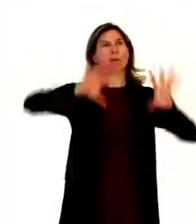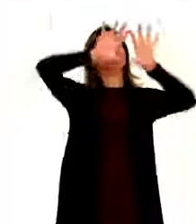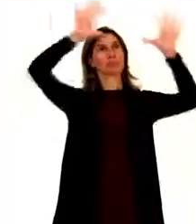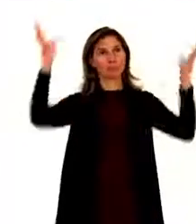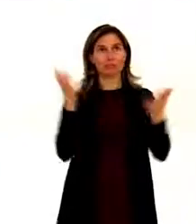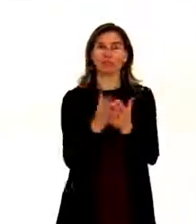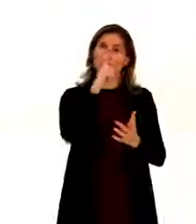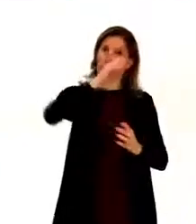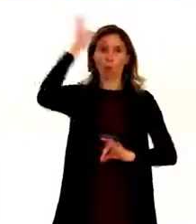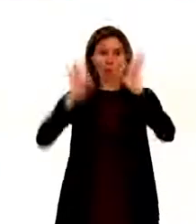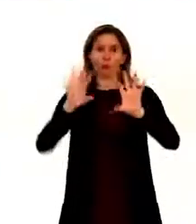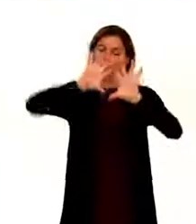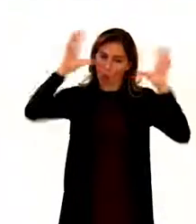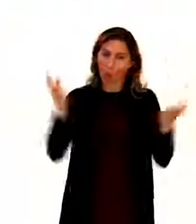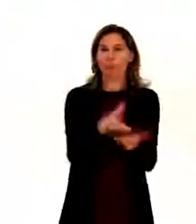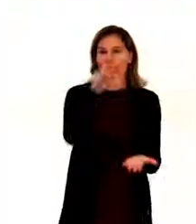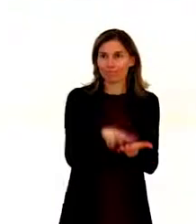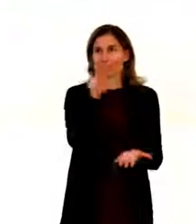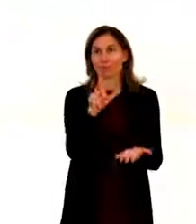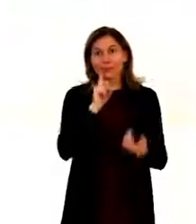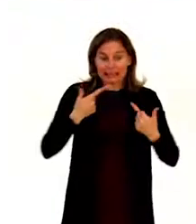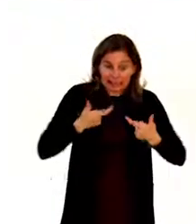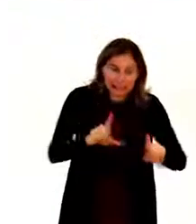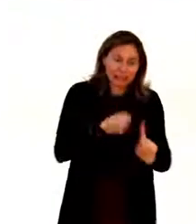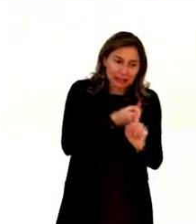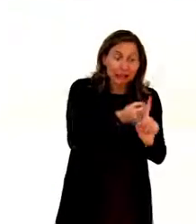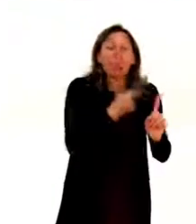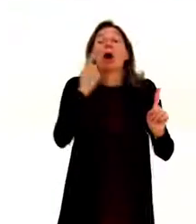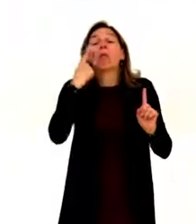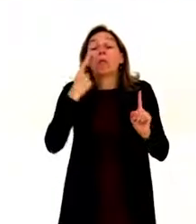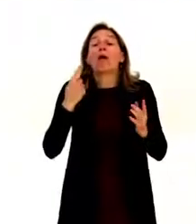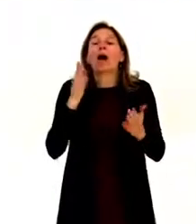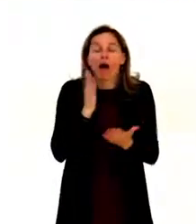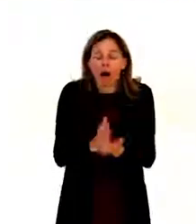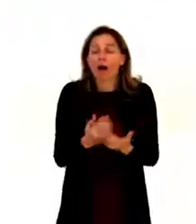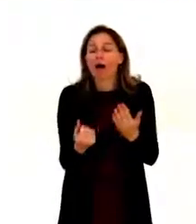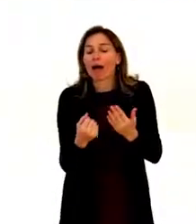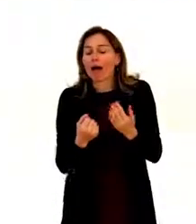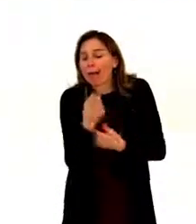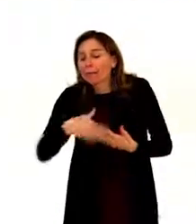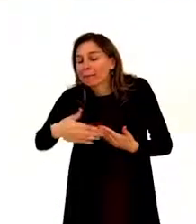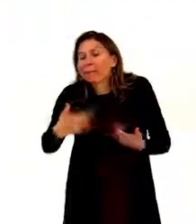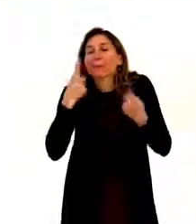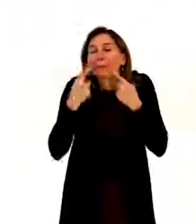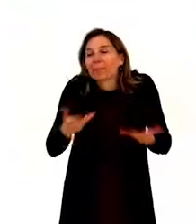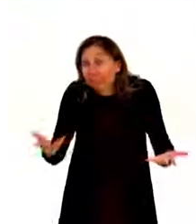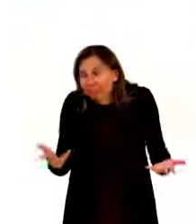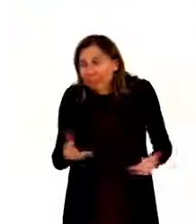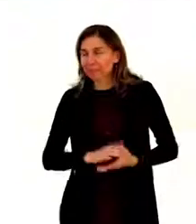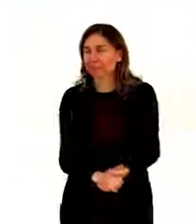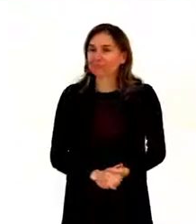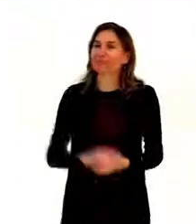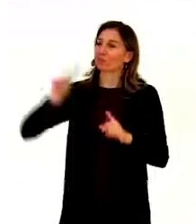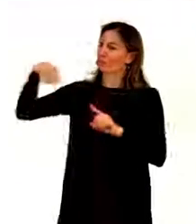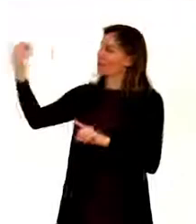convention. And we will see how that will work out in practice. So, we can go to the next slide. Now, the